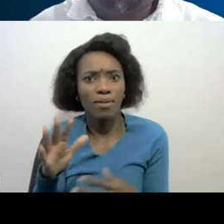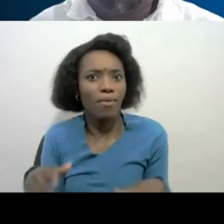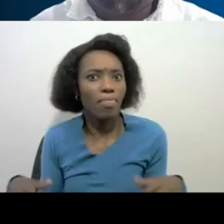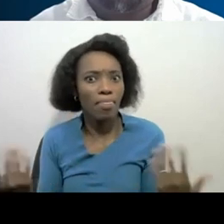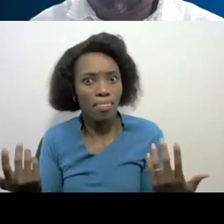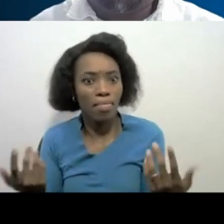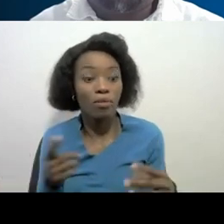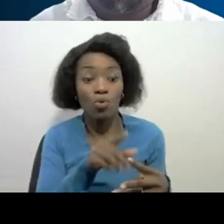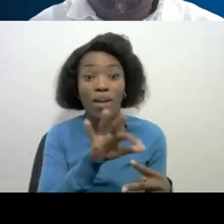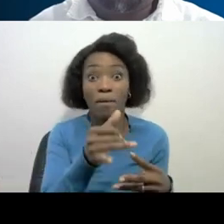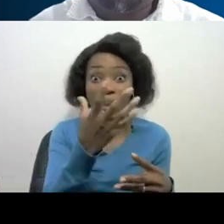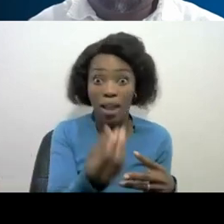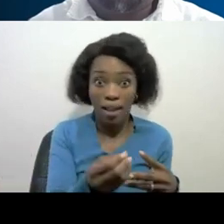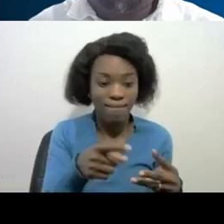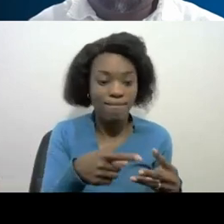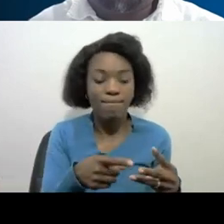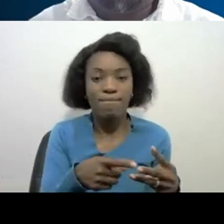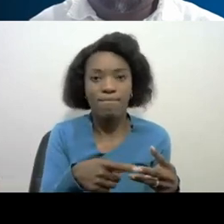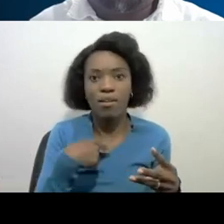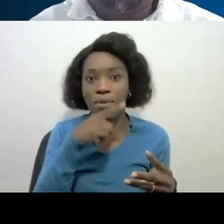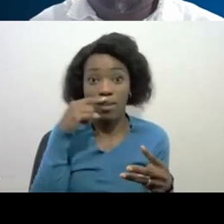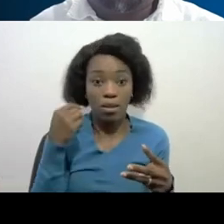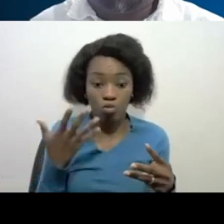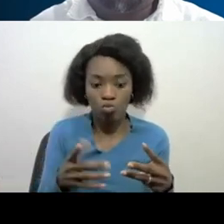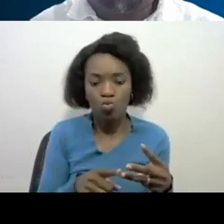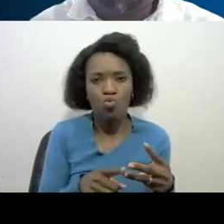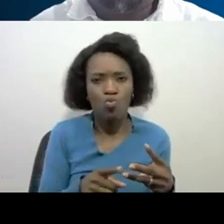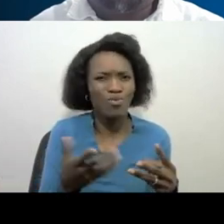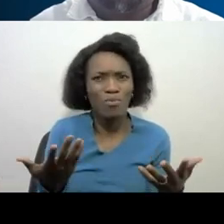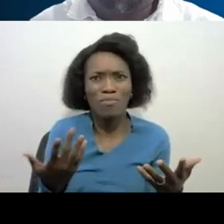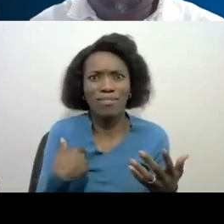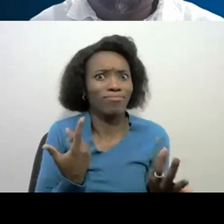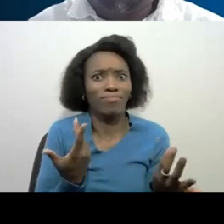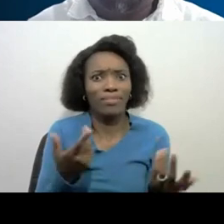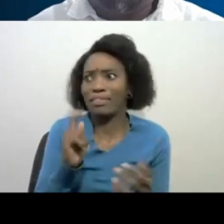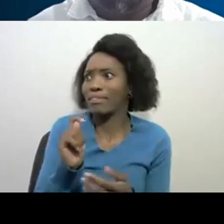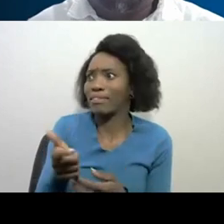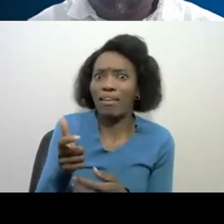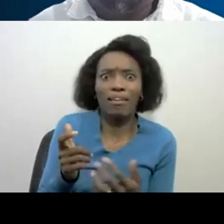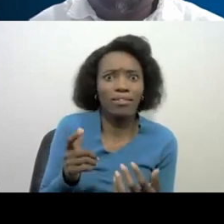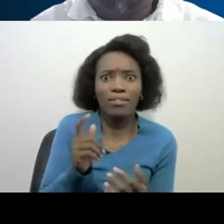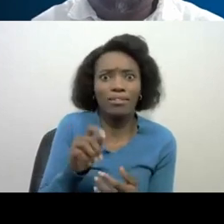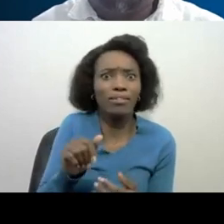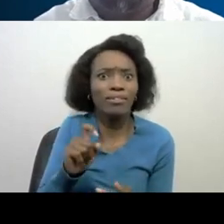I would like to ask Nanile to assist us with this question. Nanile, over to you.